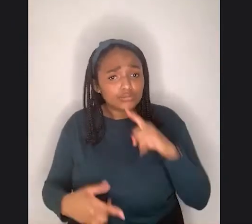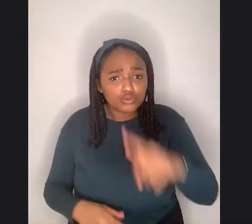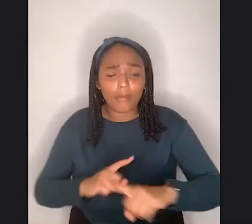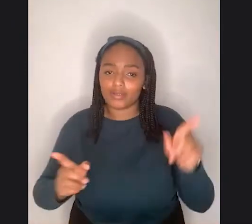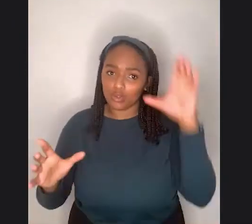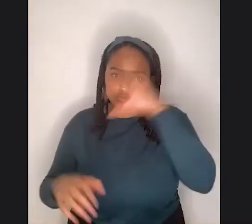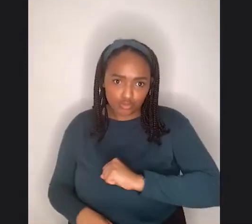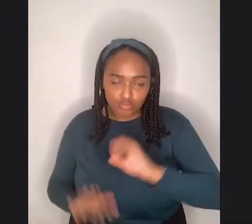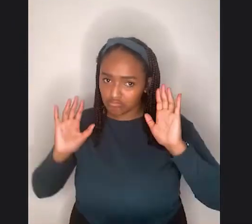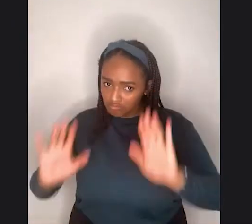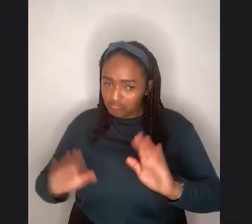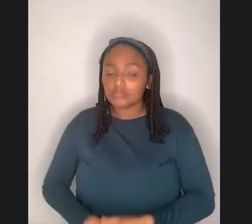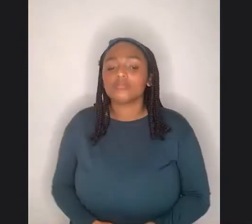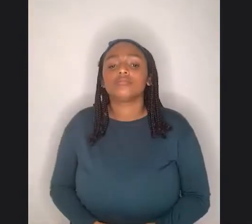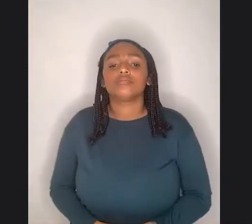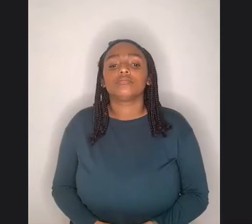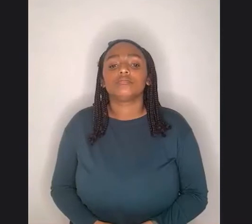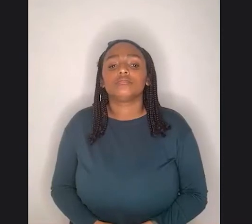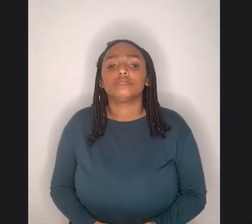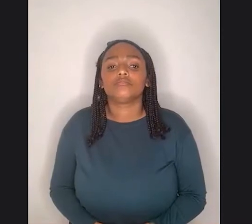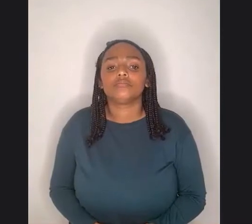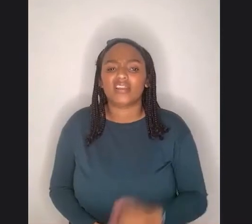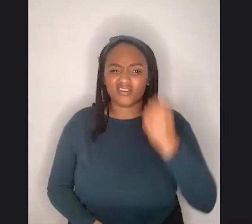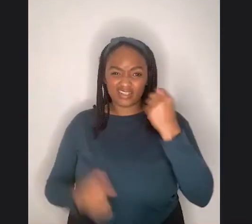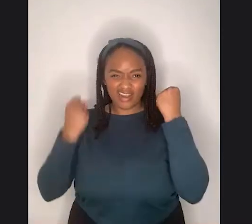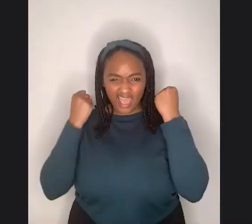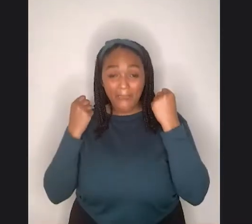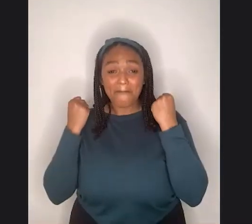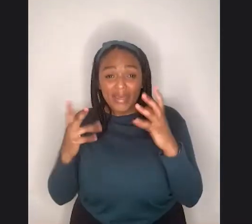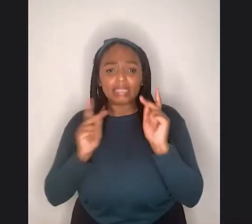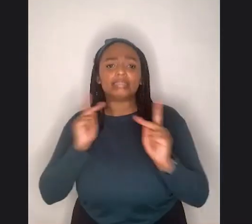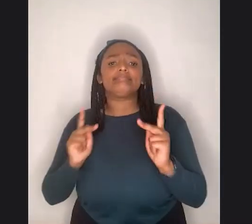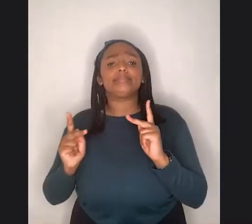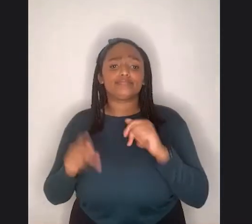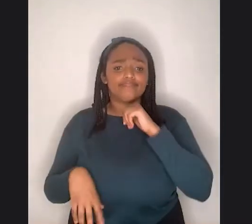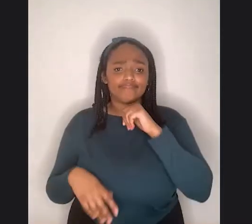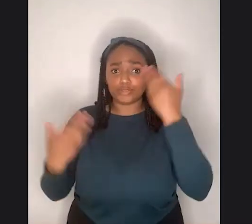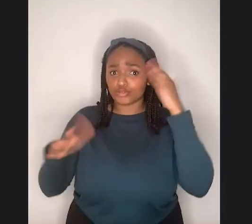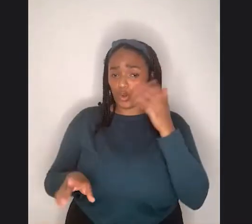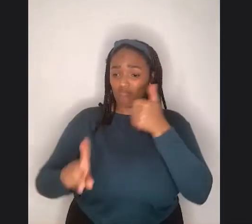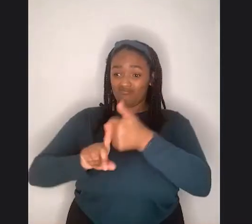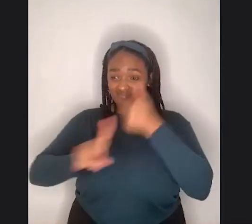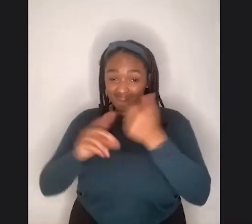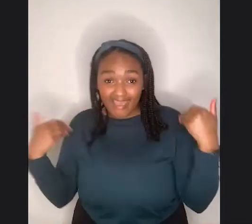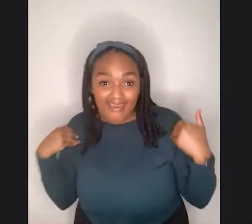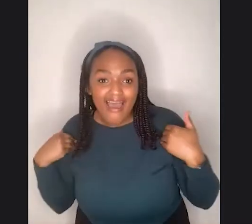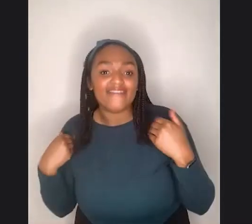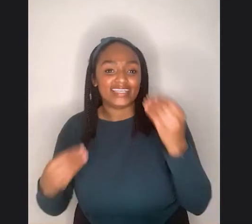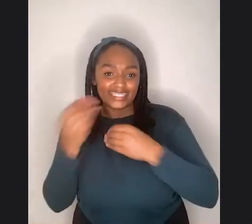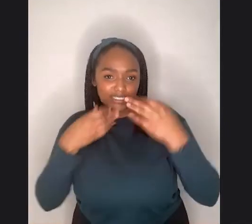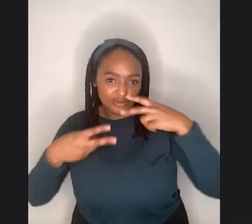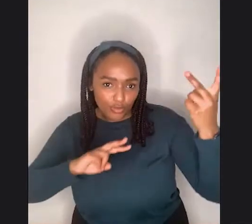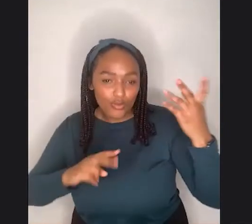about the under diagnosis of, of eating disorder. So check that out. You can find it under, um, I, I believe it's under the, um,